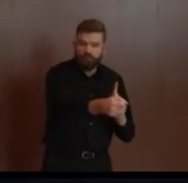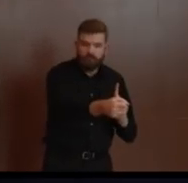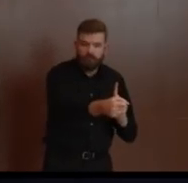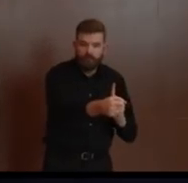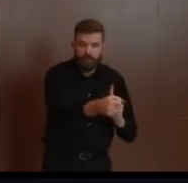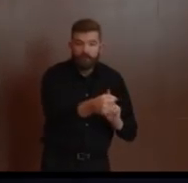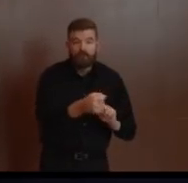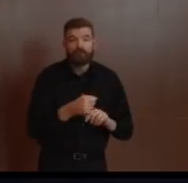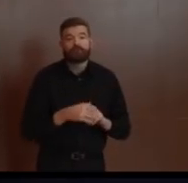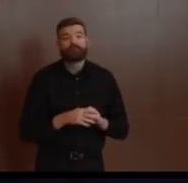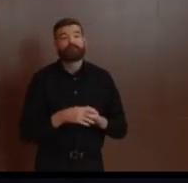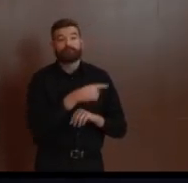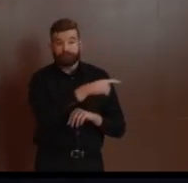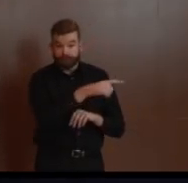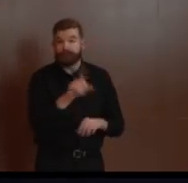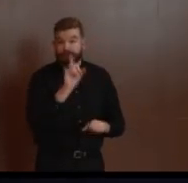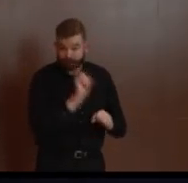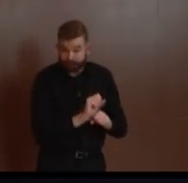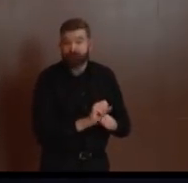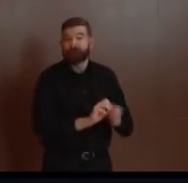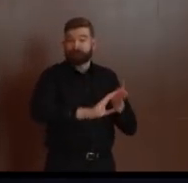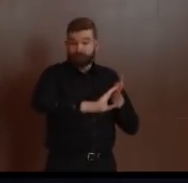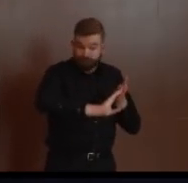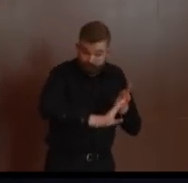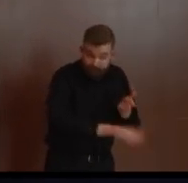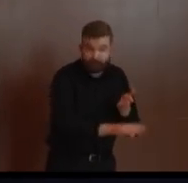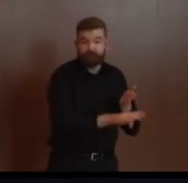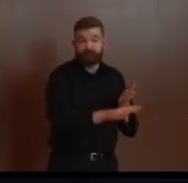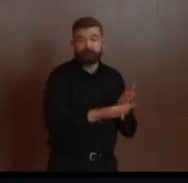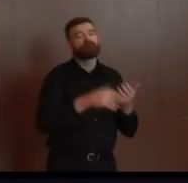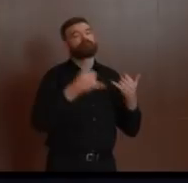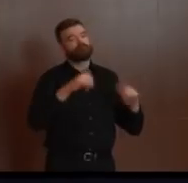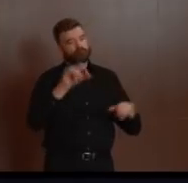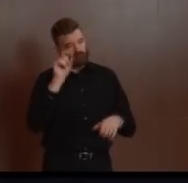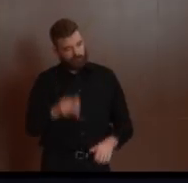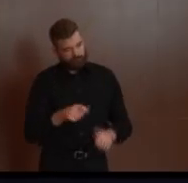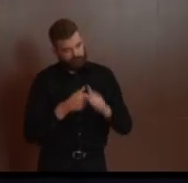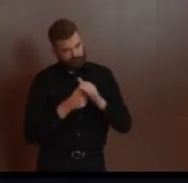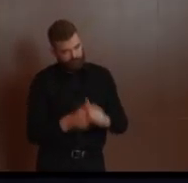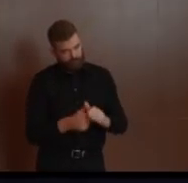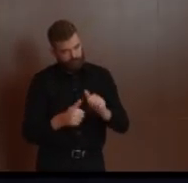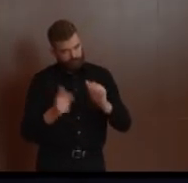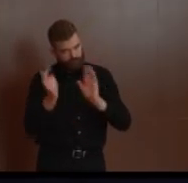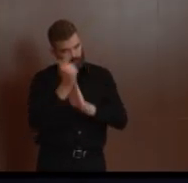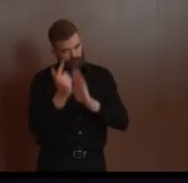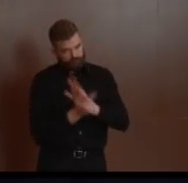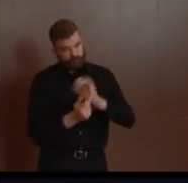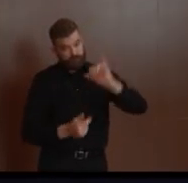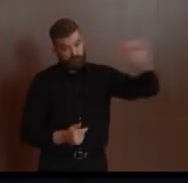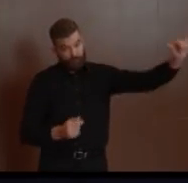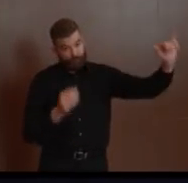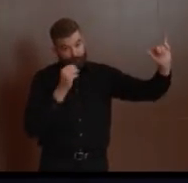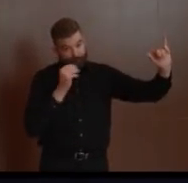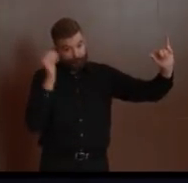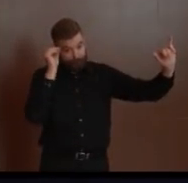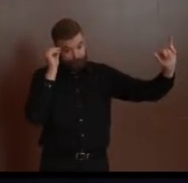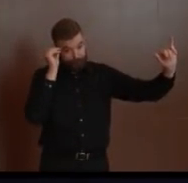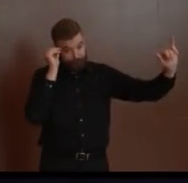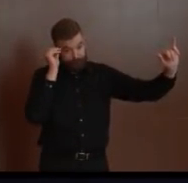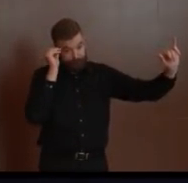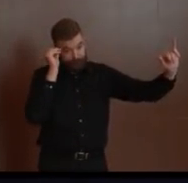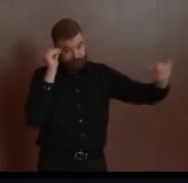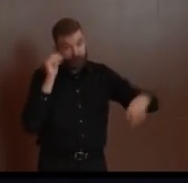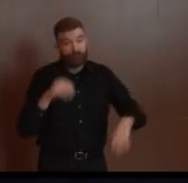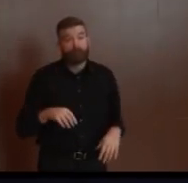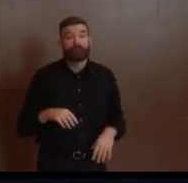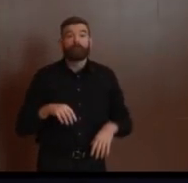comply with the same stay-at-home orders that are in effect right now, and they'll have to complete their sentences when our public health emergency